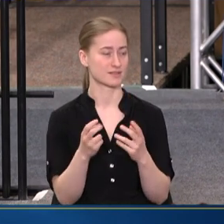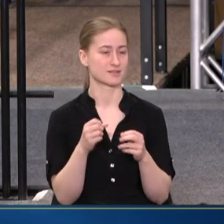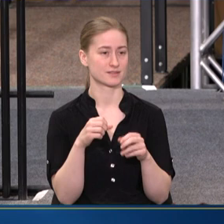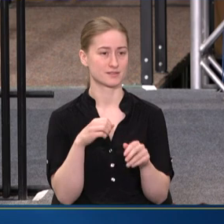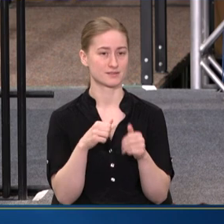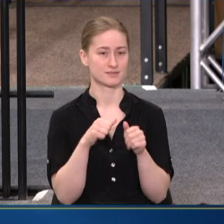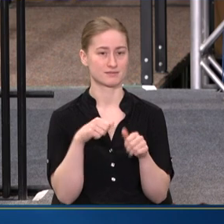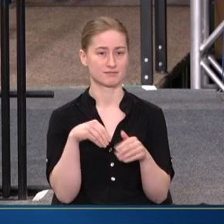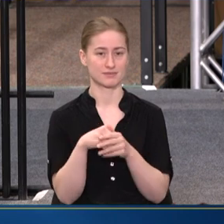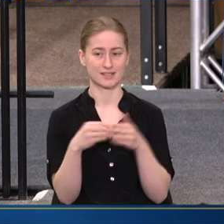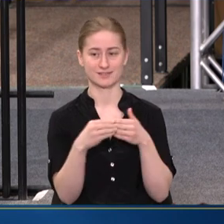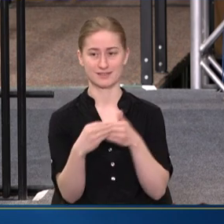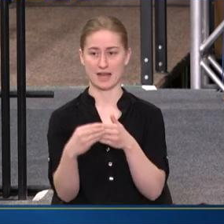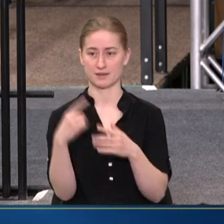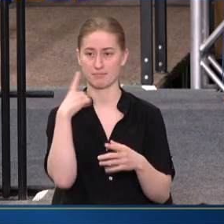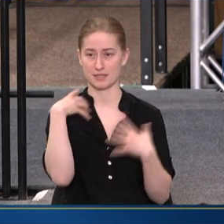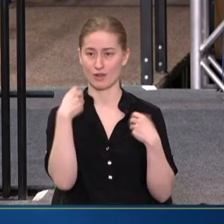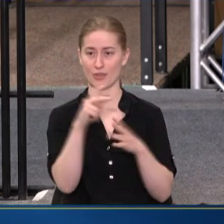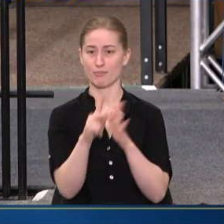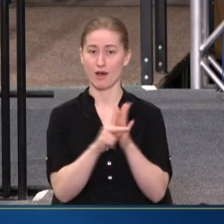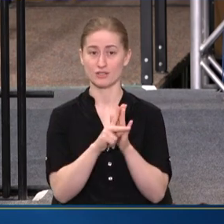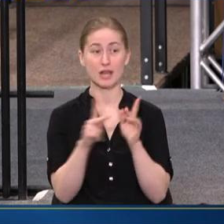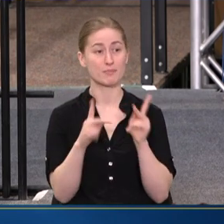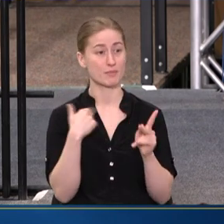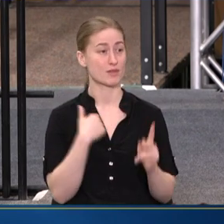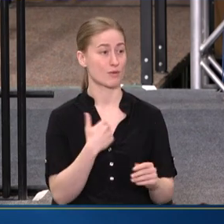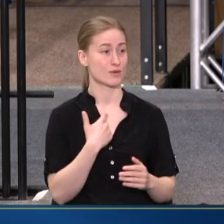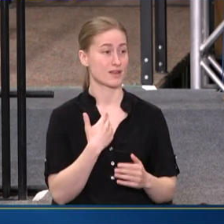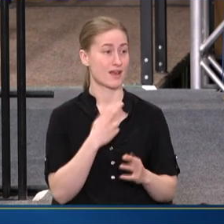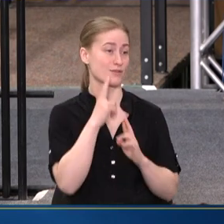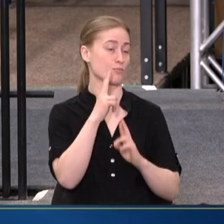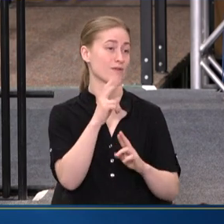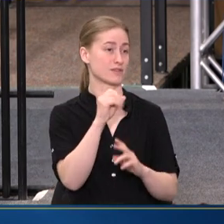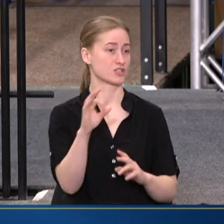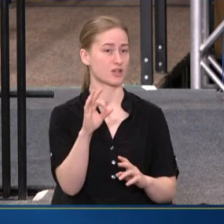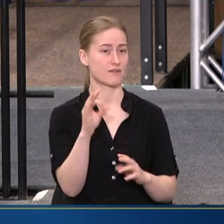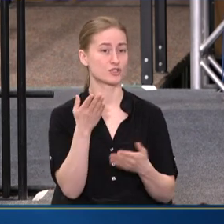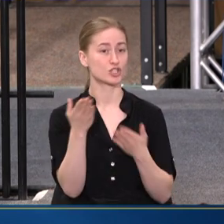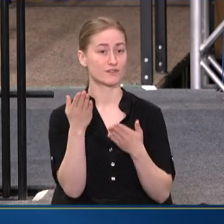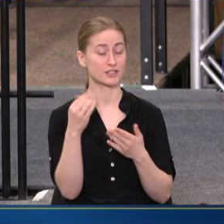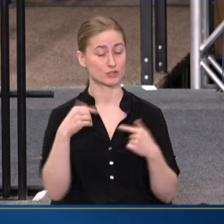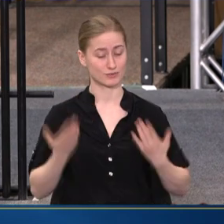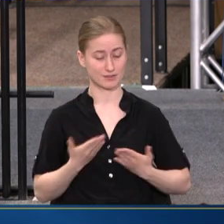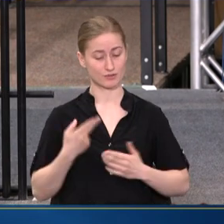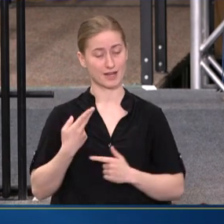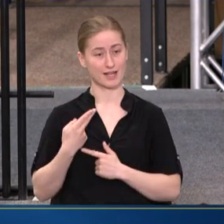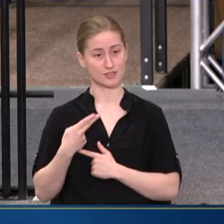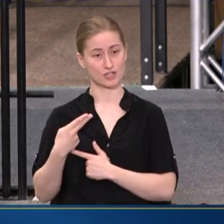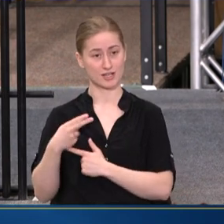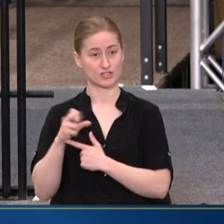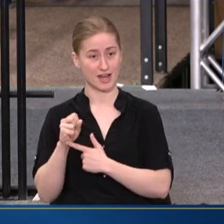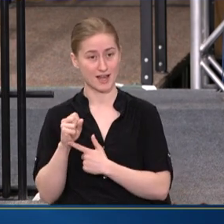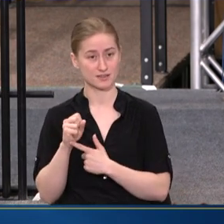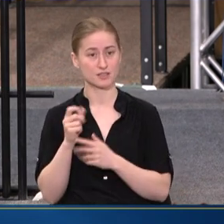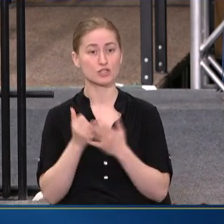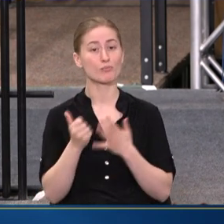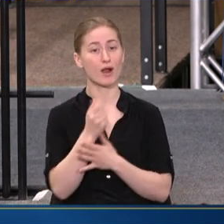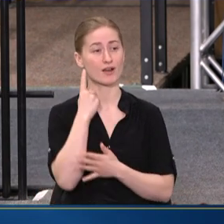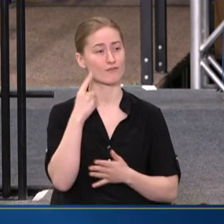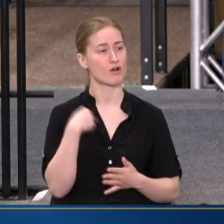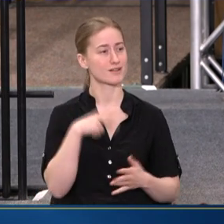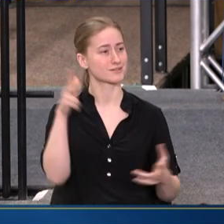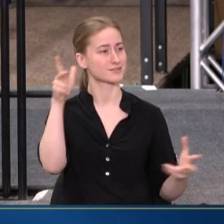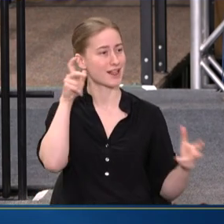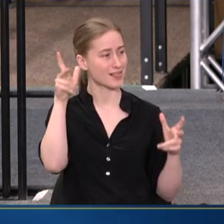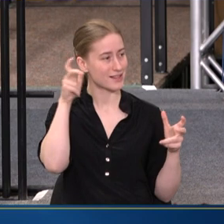MENTAL HEALTH POLICY ARE THE PEOPLE WE HAVE THE PRIVILEGES OF SERVING. AND SO AT HHS IT'S A PRIORITY FOR US TO LISTEN